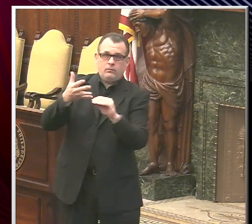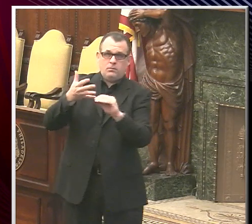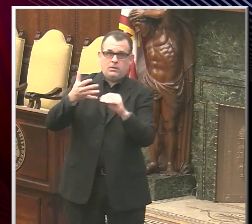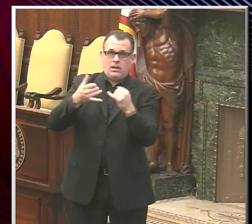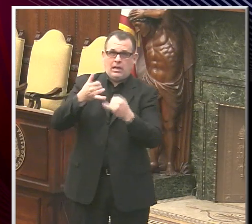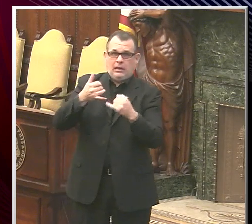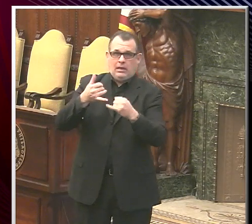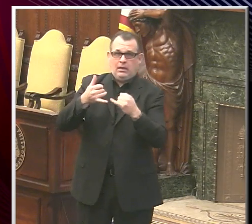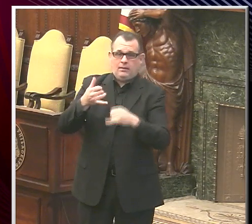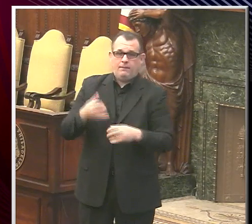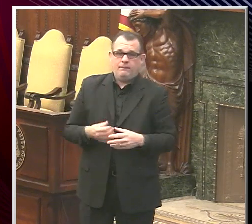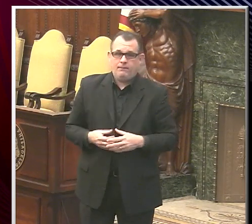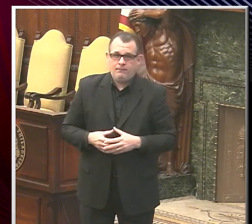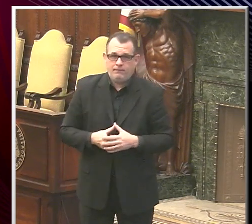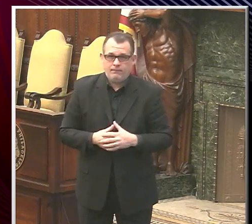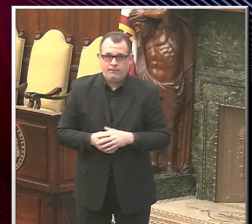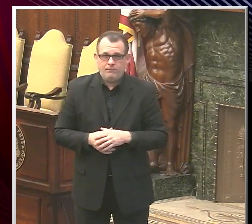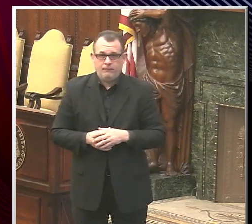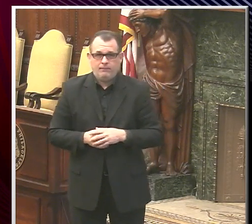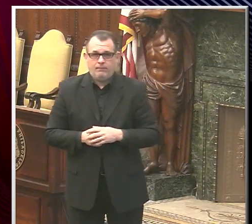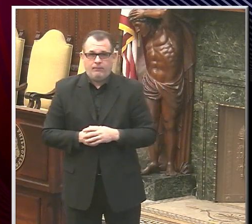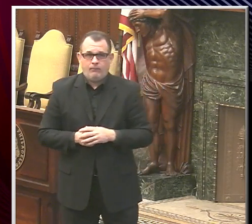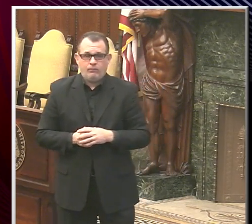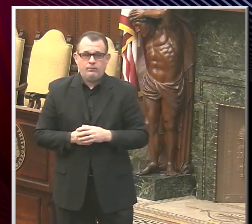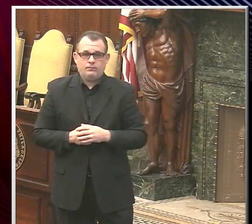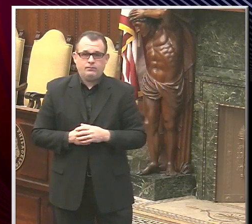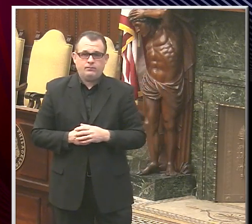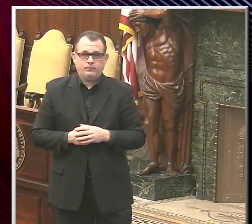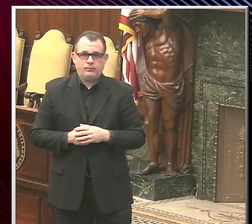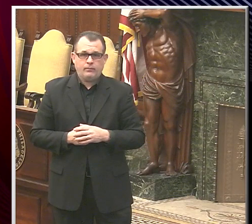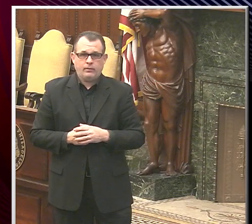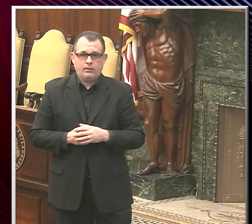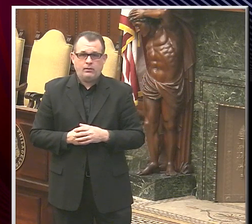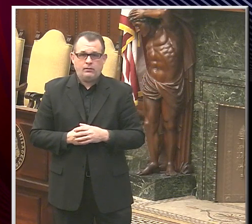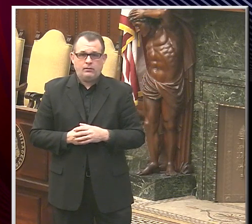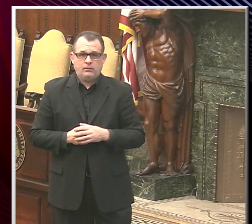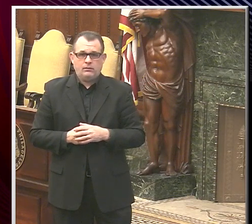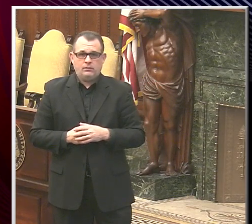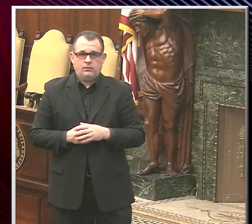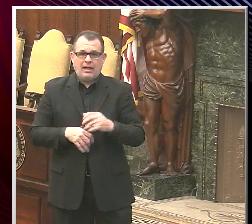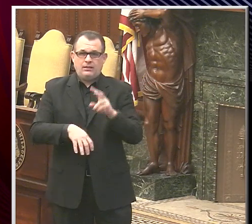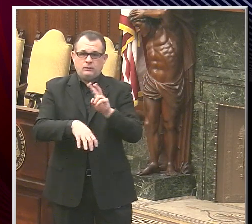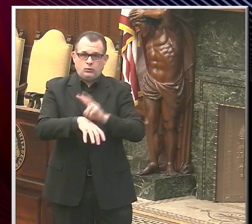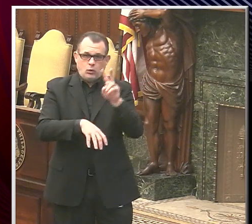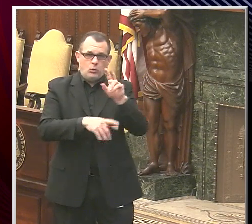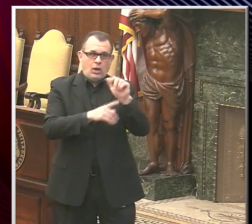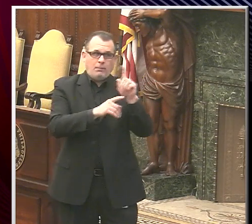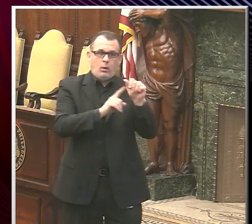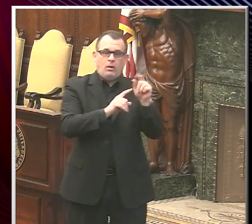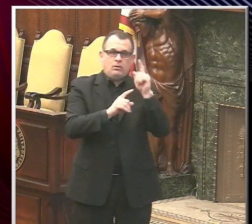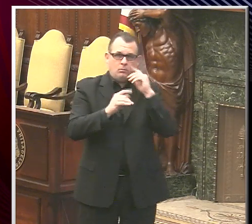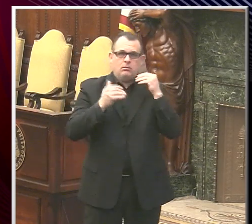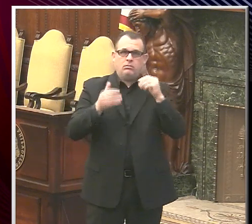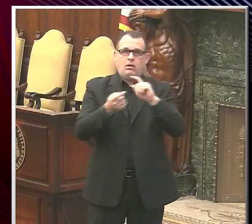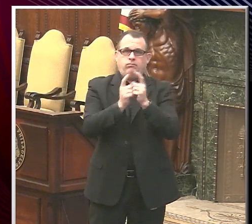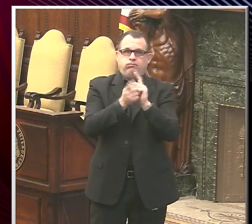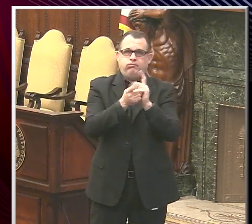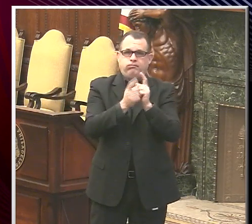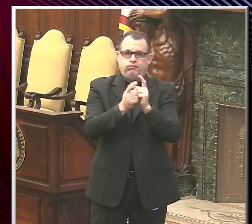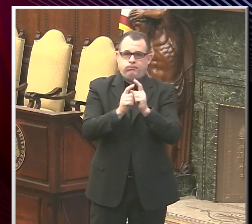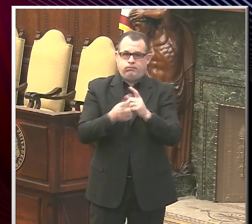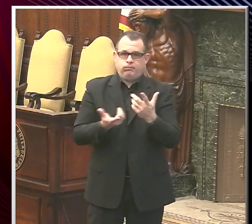and Dr. Farley's remarks at the end at 2 p.m. so that we have enough time to get to your questions